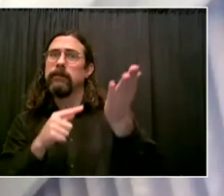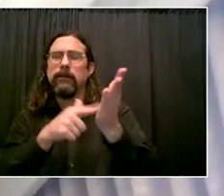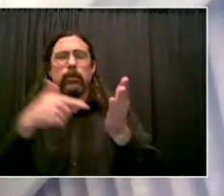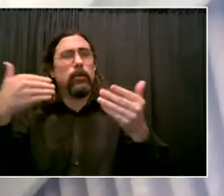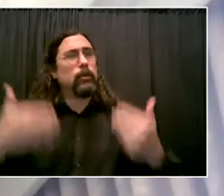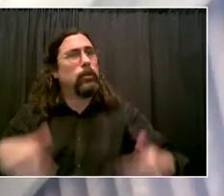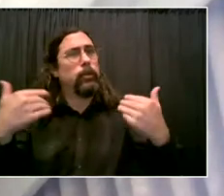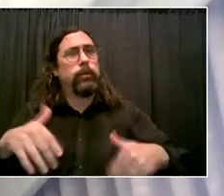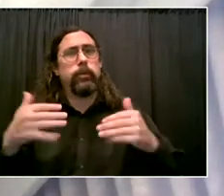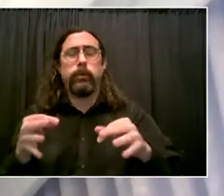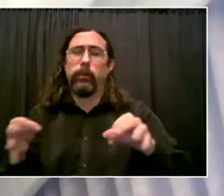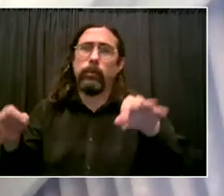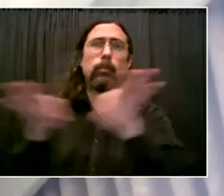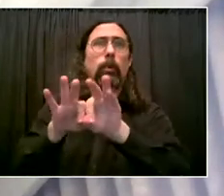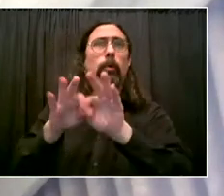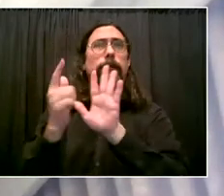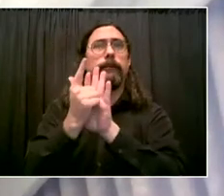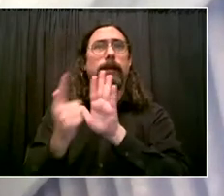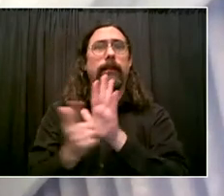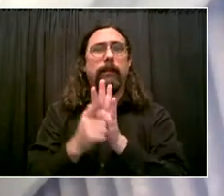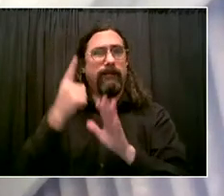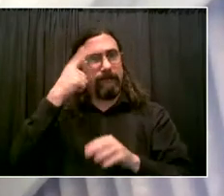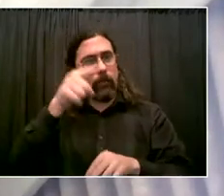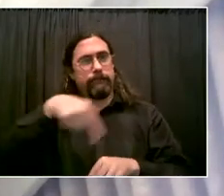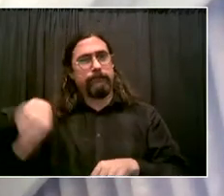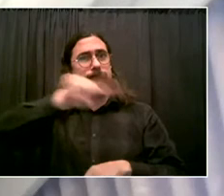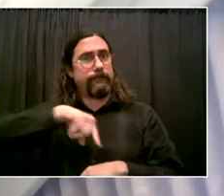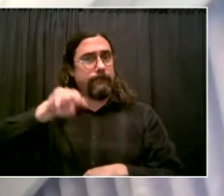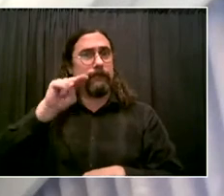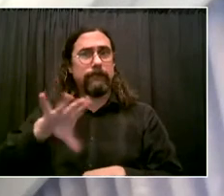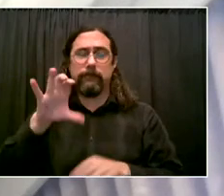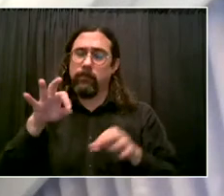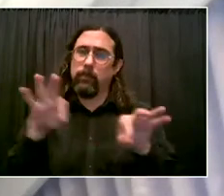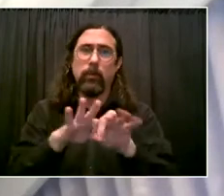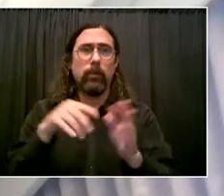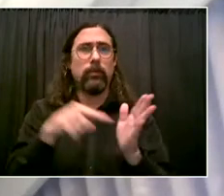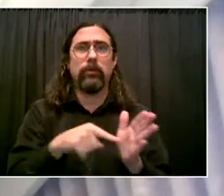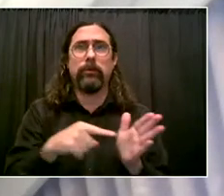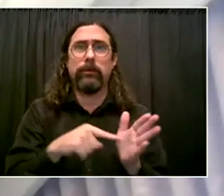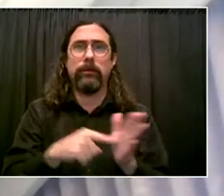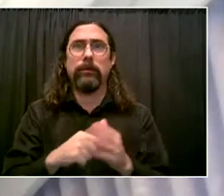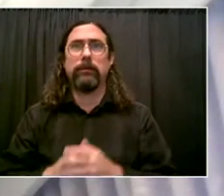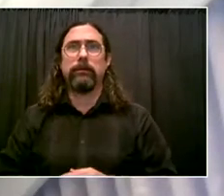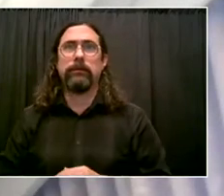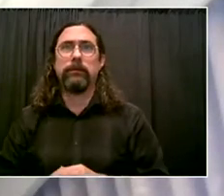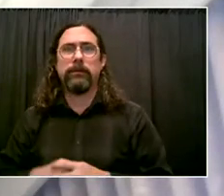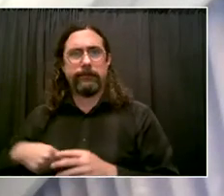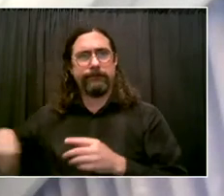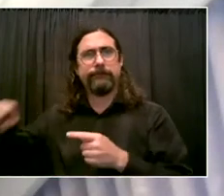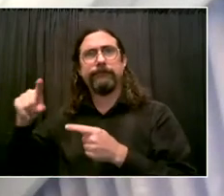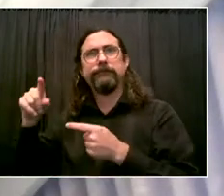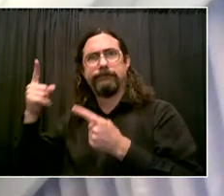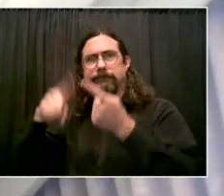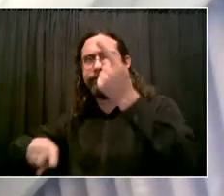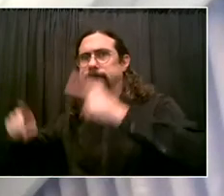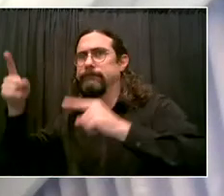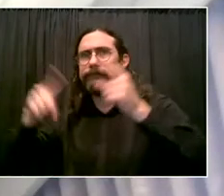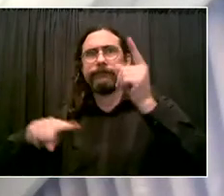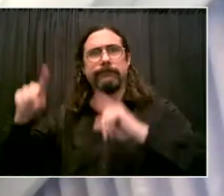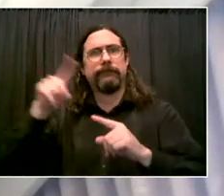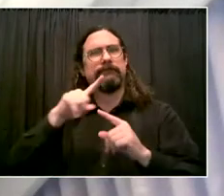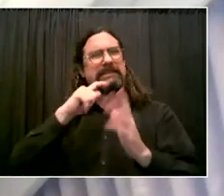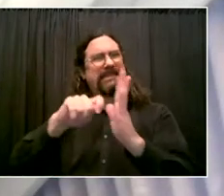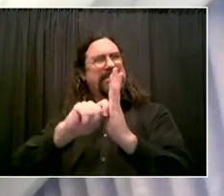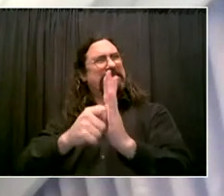many conversations, the social services are, is what we are lacking. And that's what we're going to offer people at this